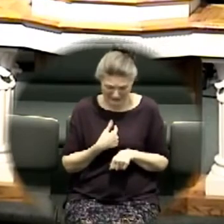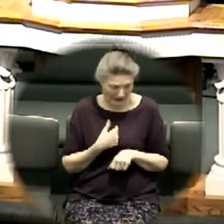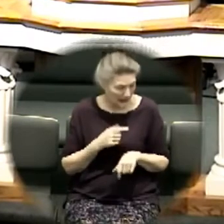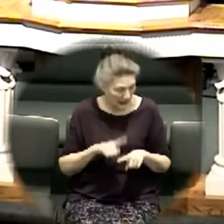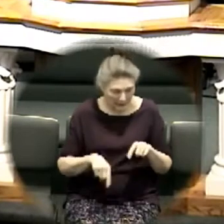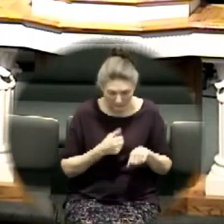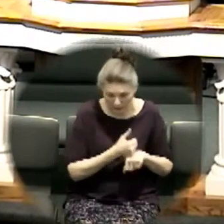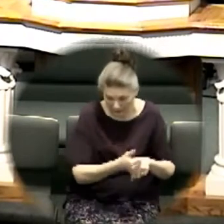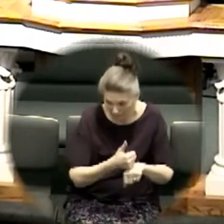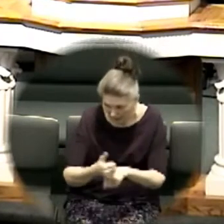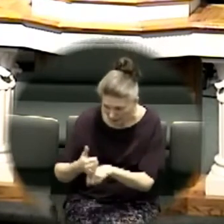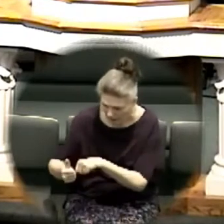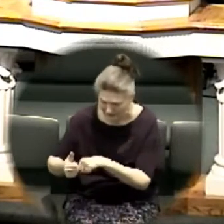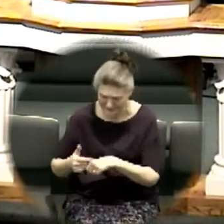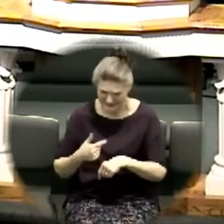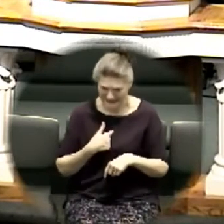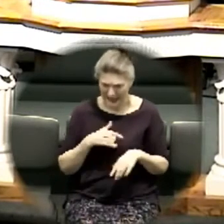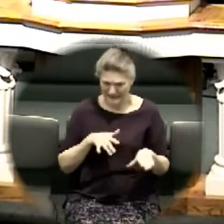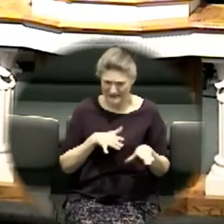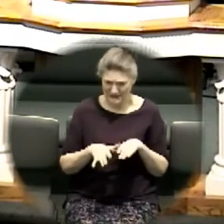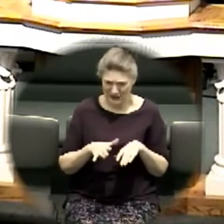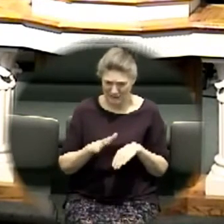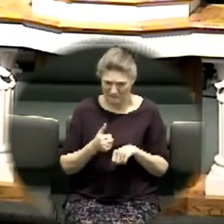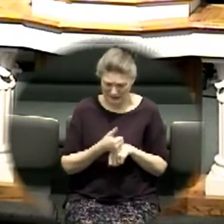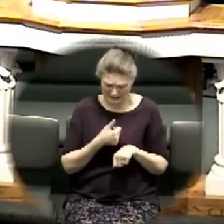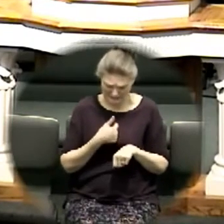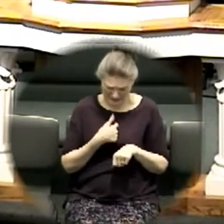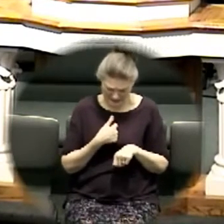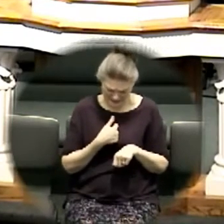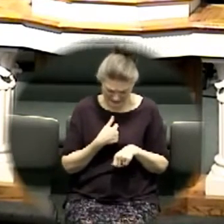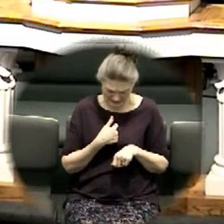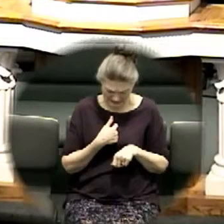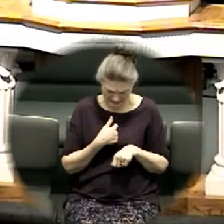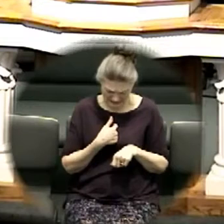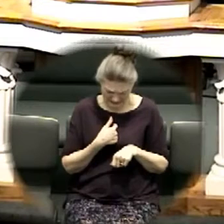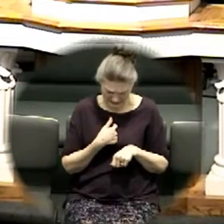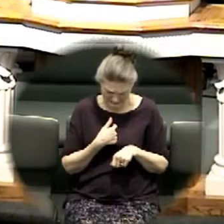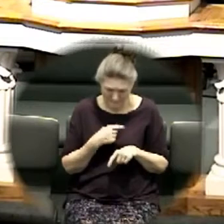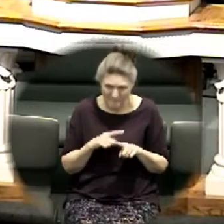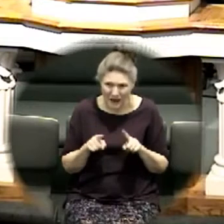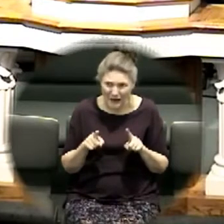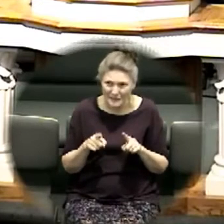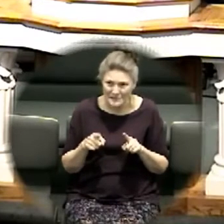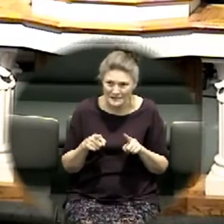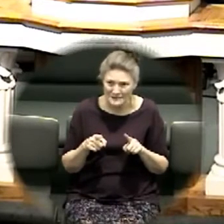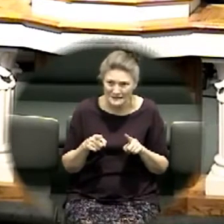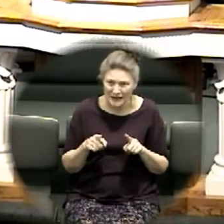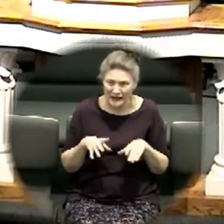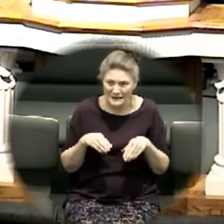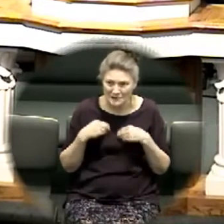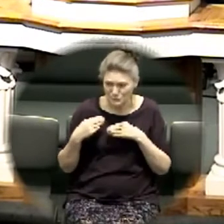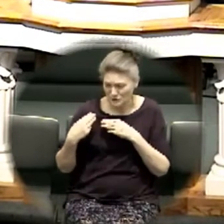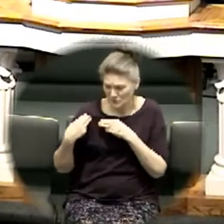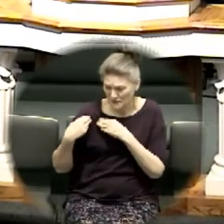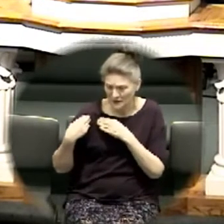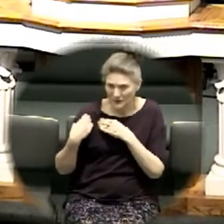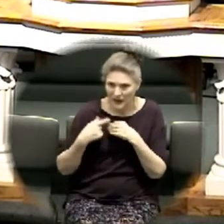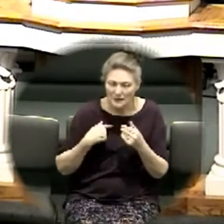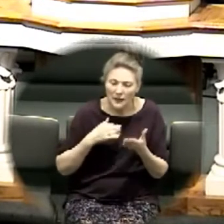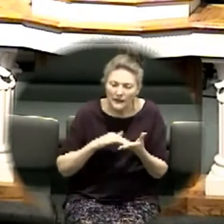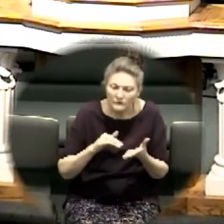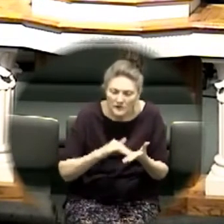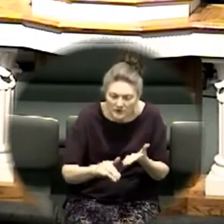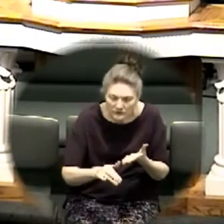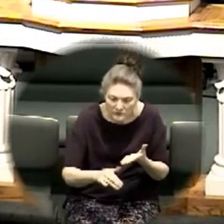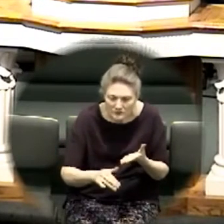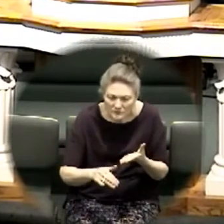else I did it it's my fault I take responsibility but I need you to forgive me he said I forgive you but the record is still